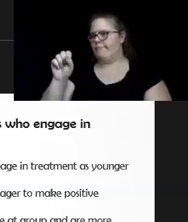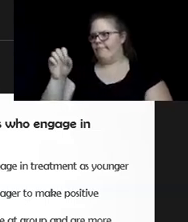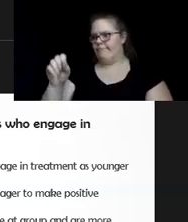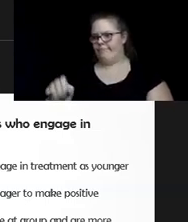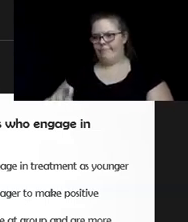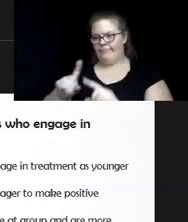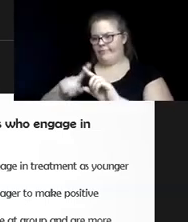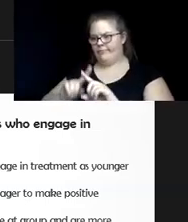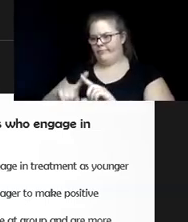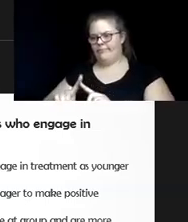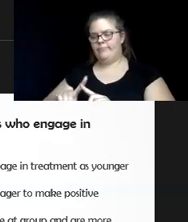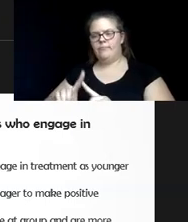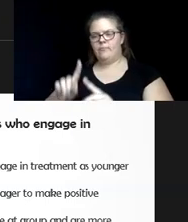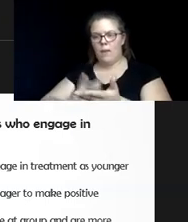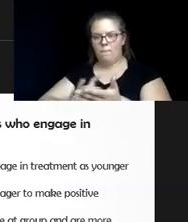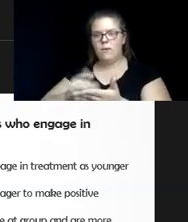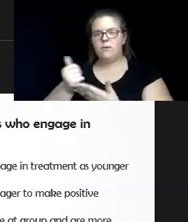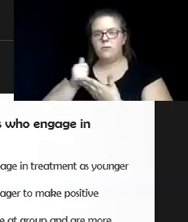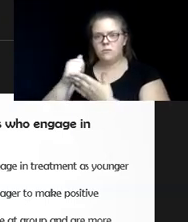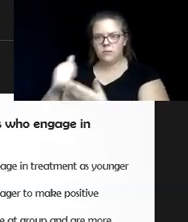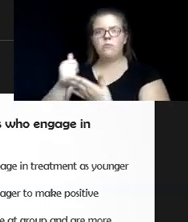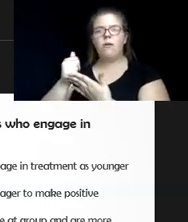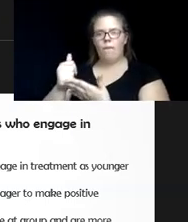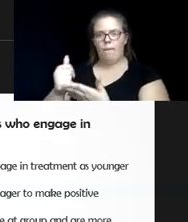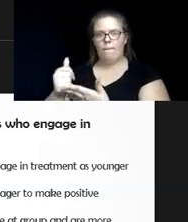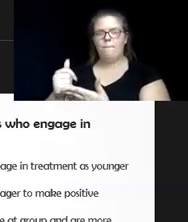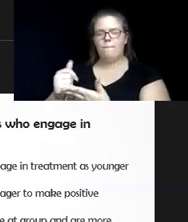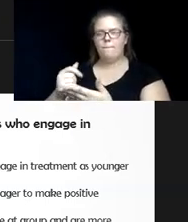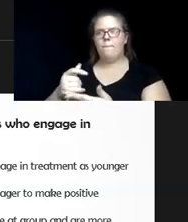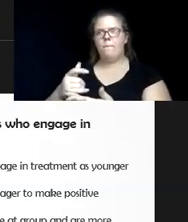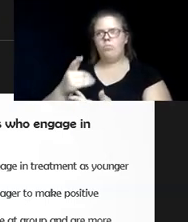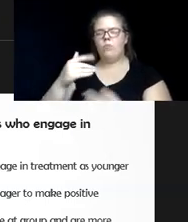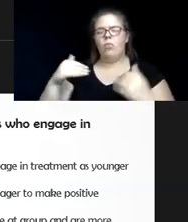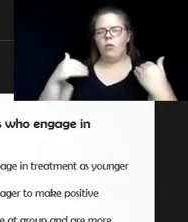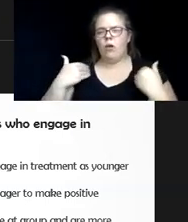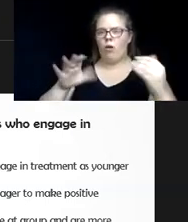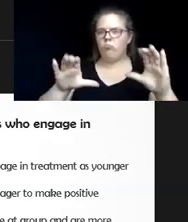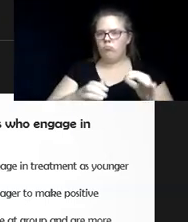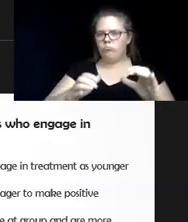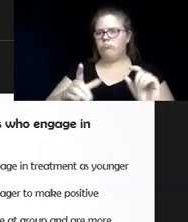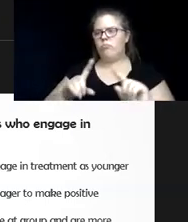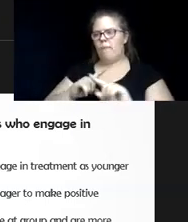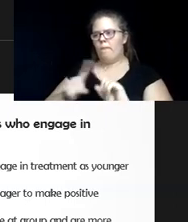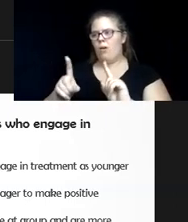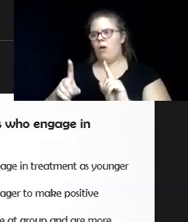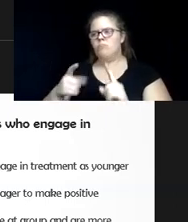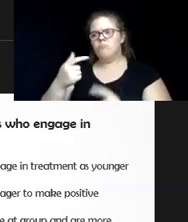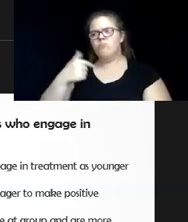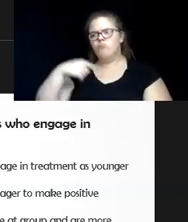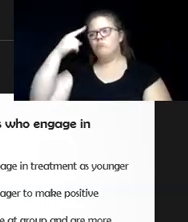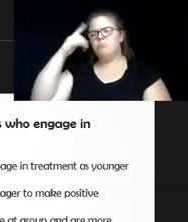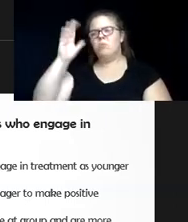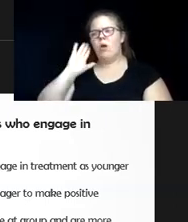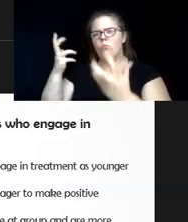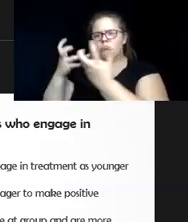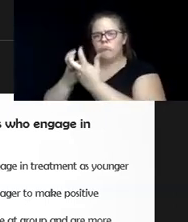naltrexone for that, like you said. I can imagine they will work for adults as well, but do we need some kind of modification? I know